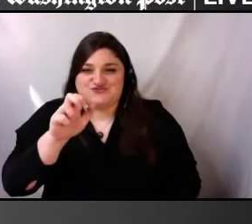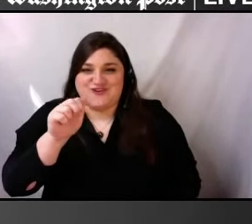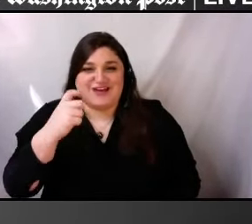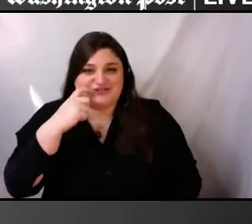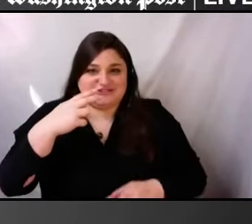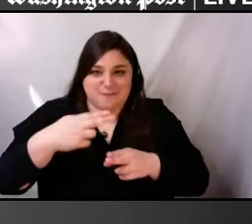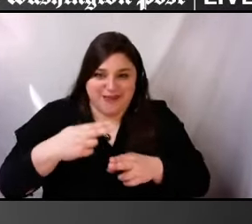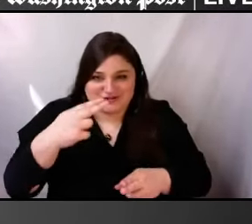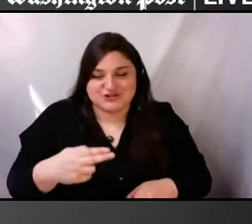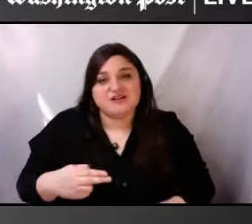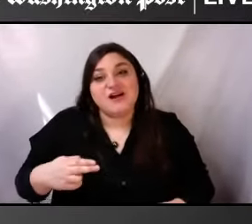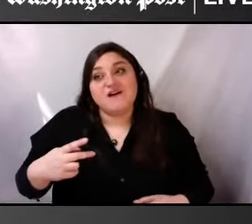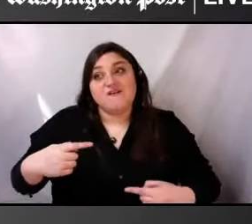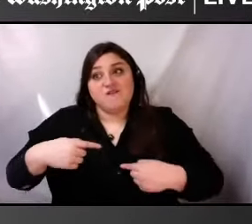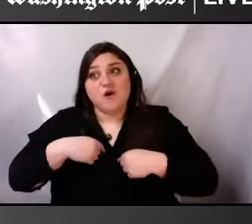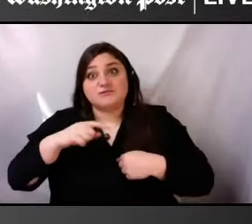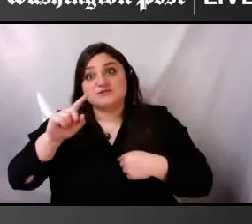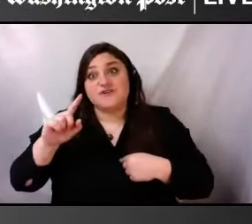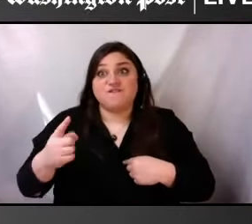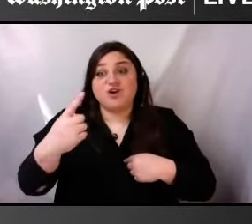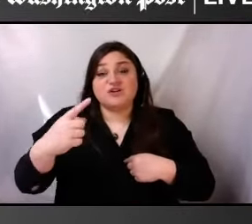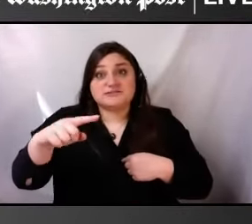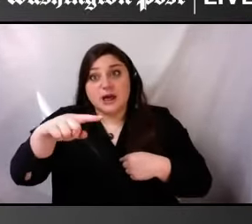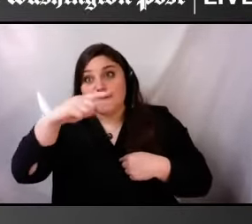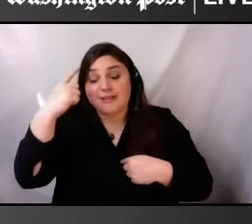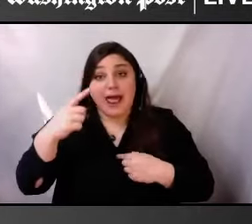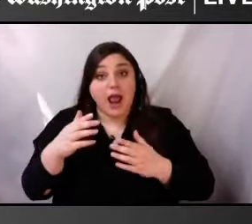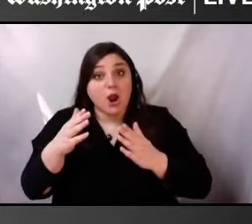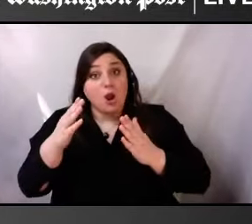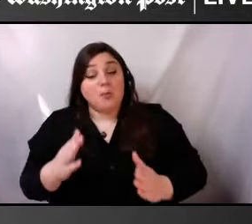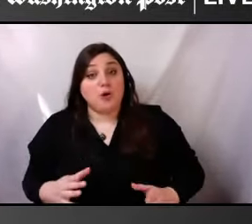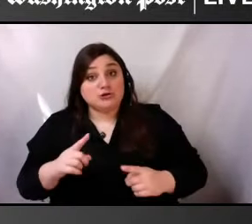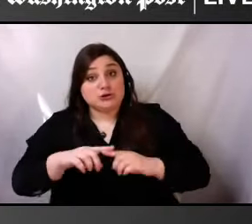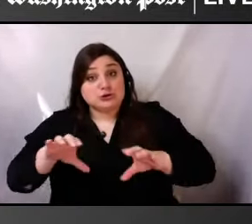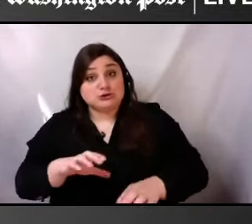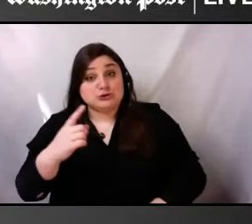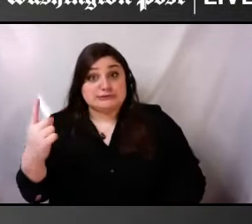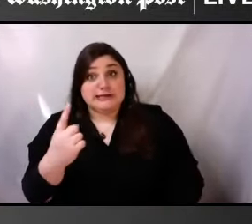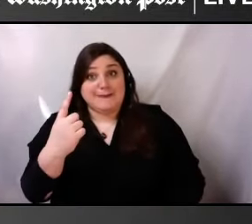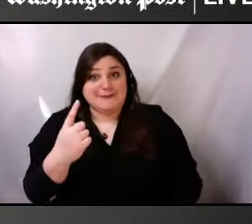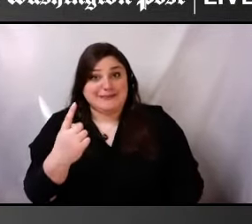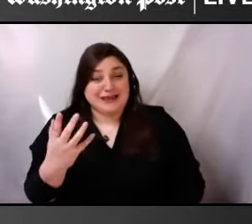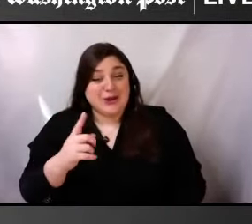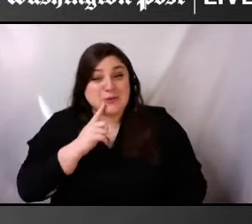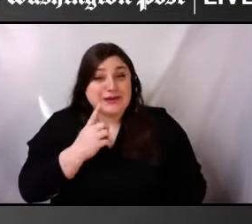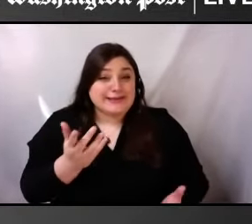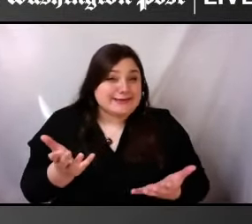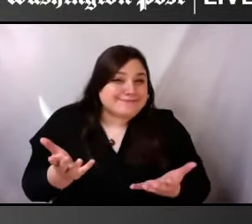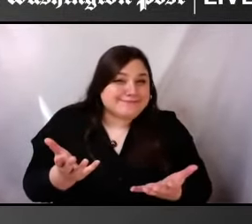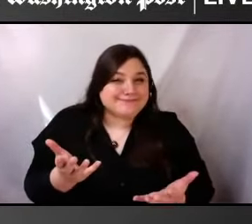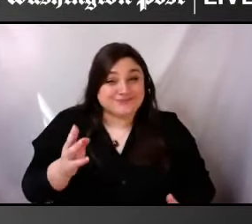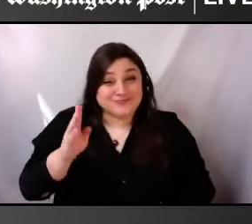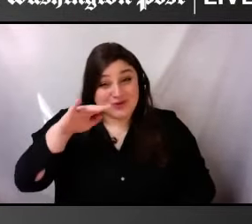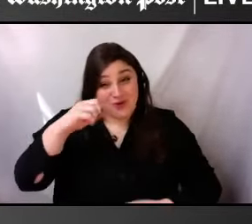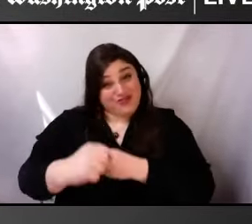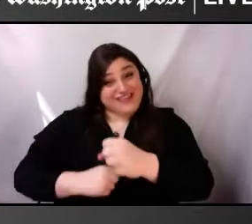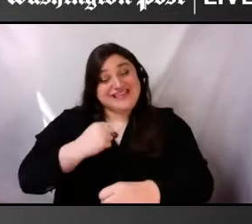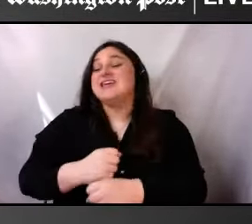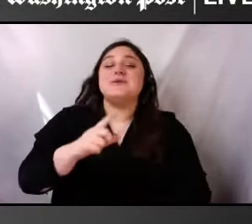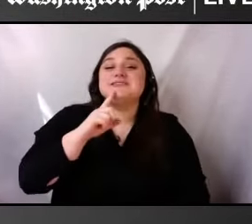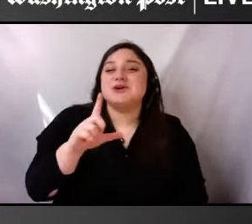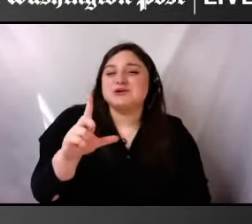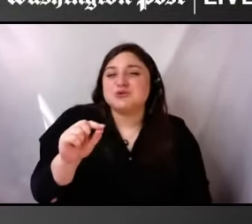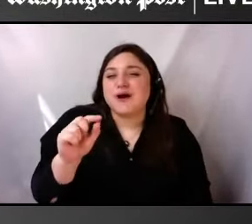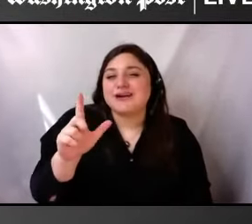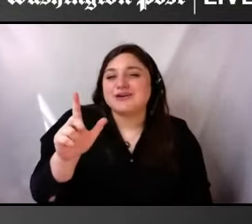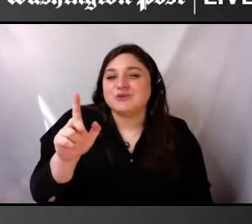person to do something. It's 2021 folks. Uh, I don't know about anybody that that's with us